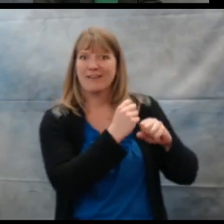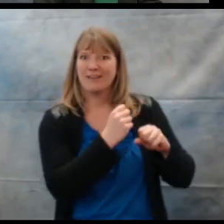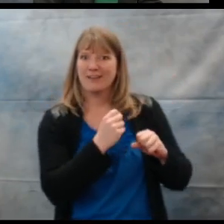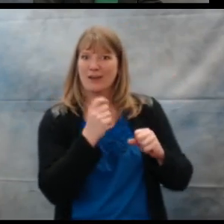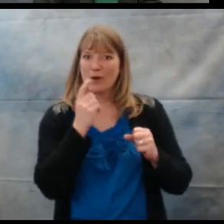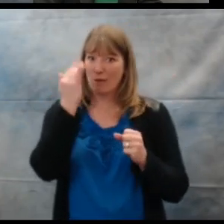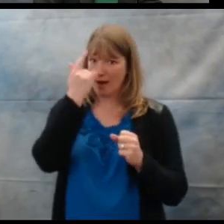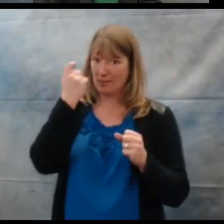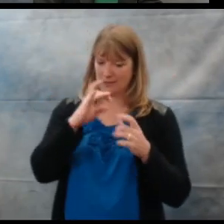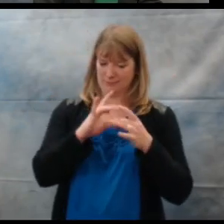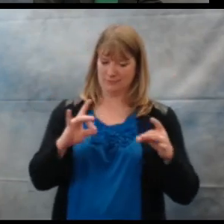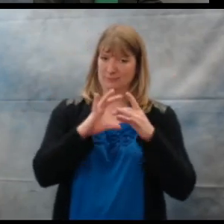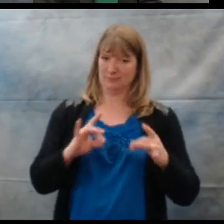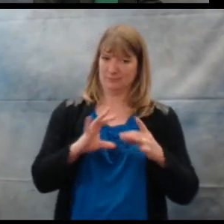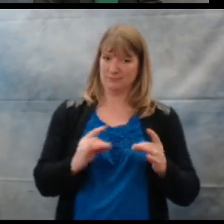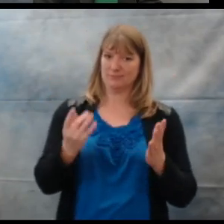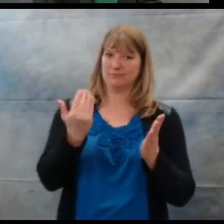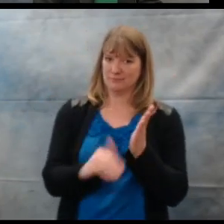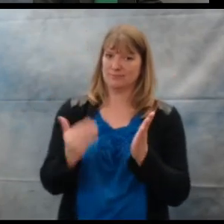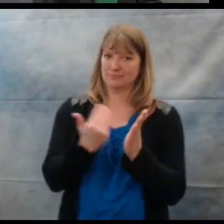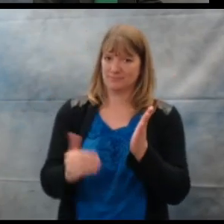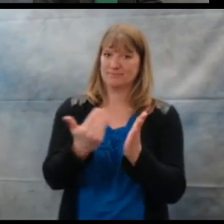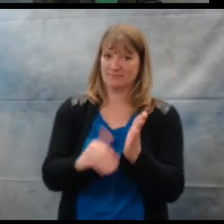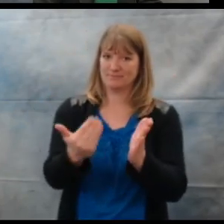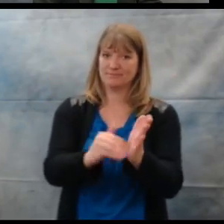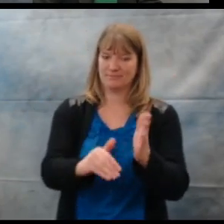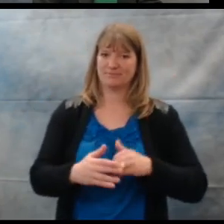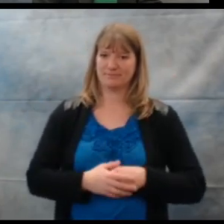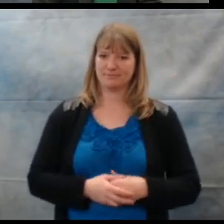with that reoccurring phrase.